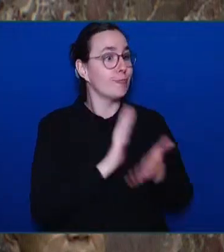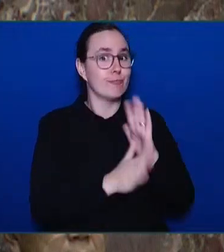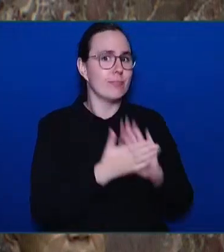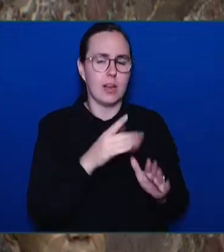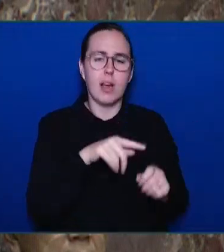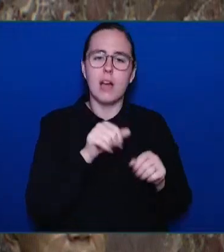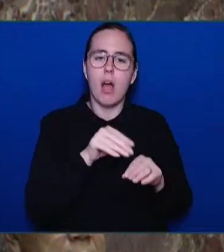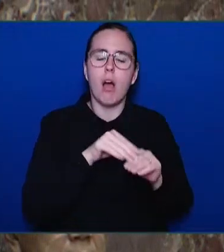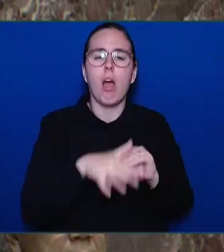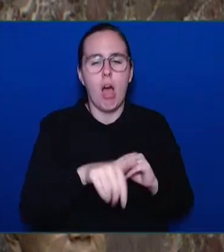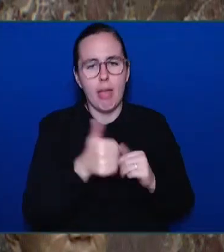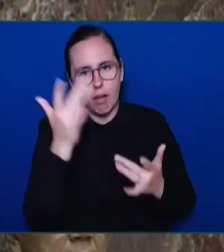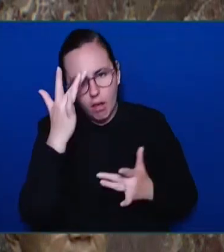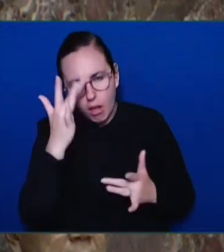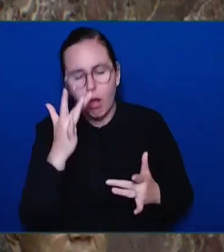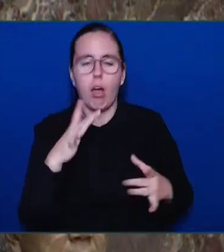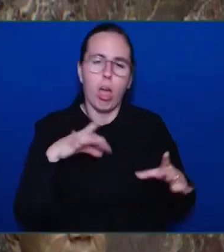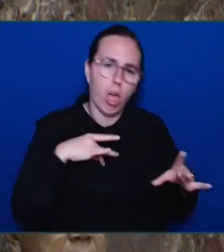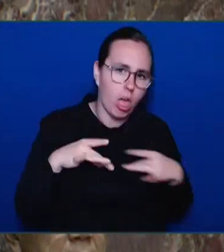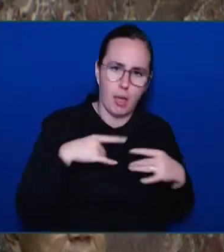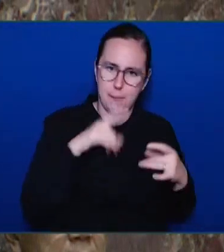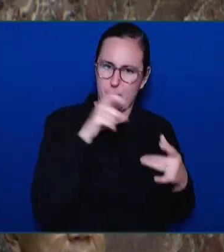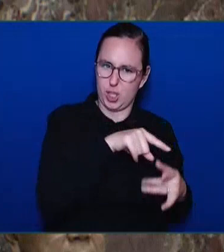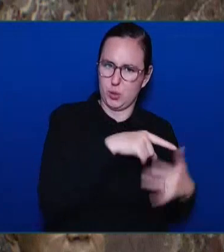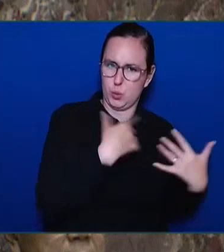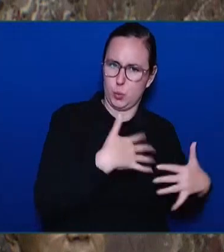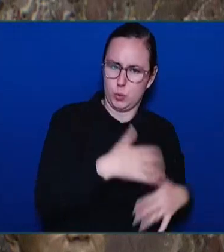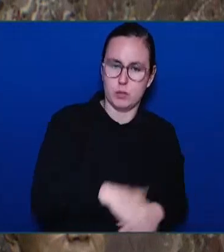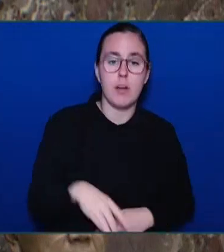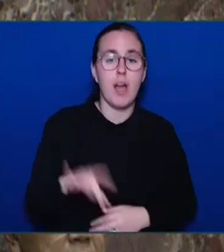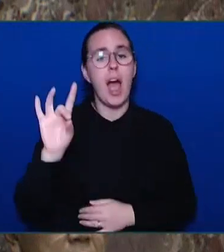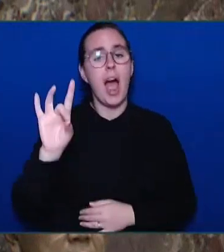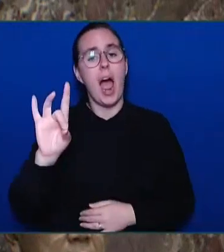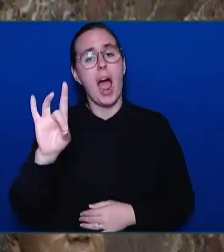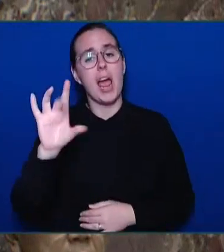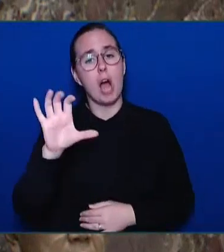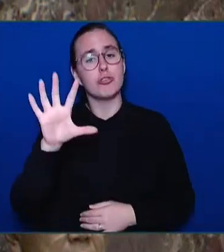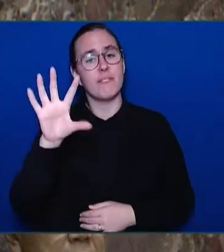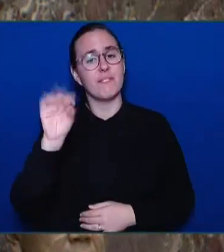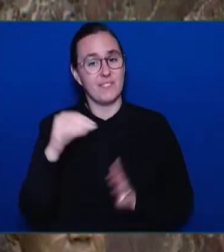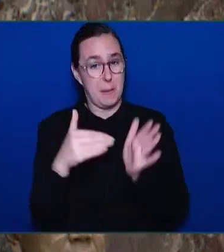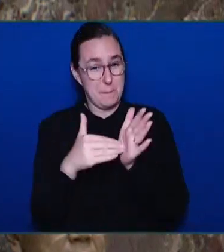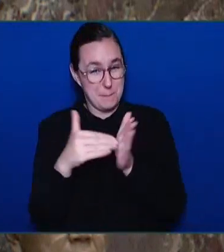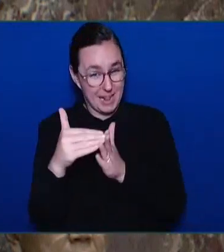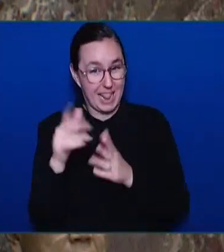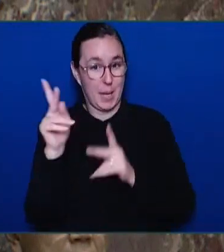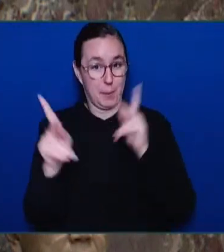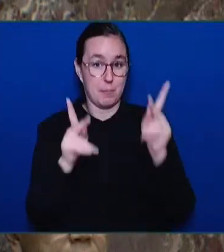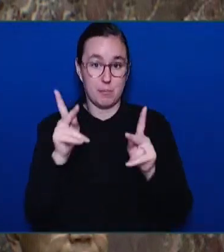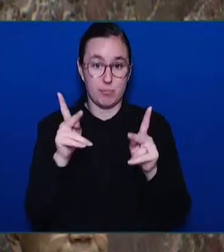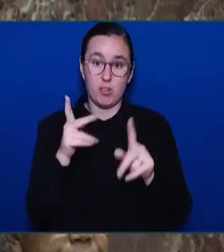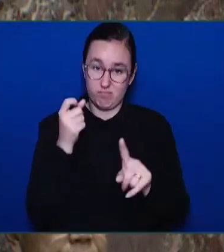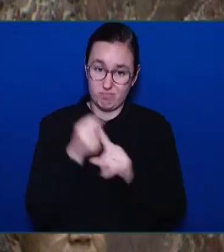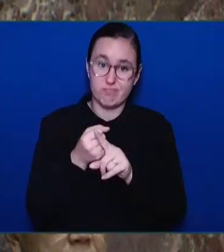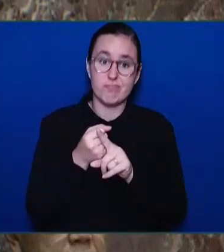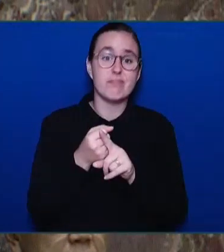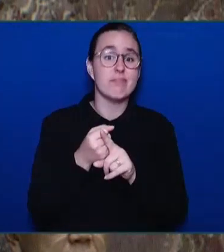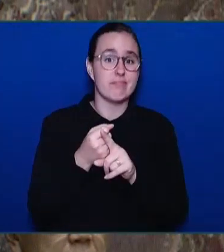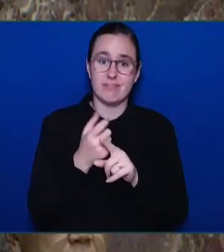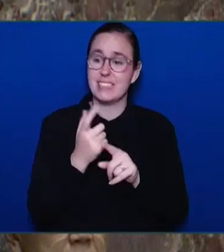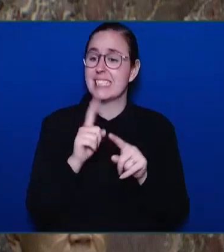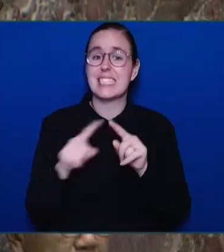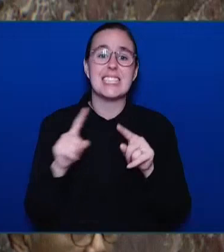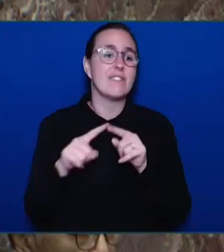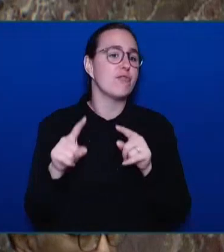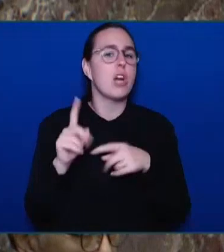affected by the chronic kidney disease. As we prepare people and communities for further challenges, our work must also include supporting